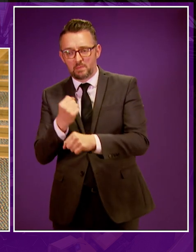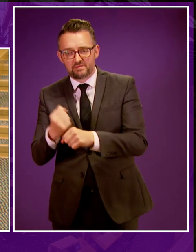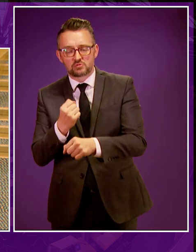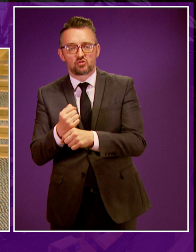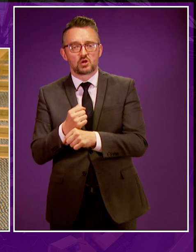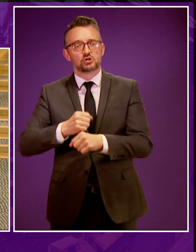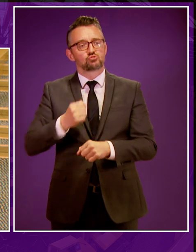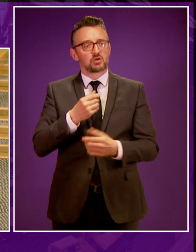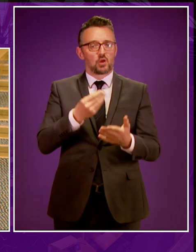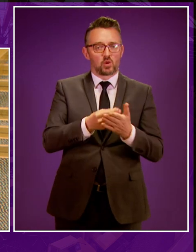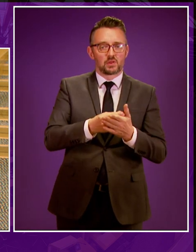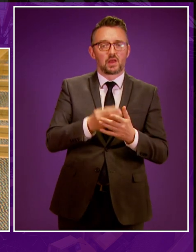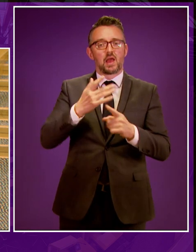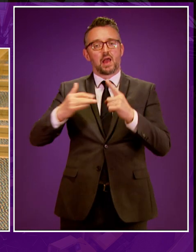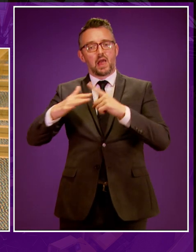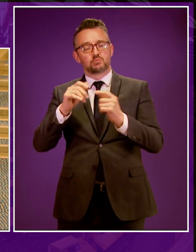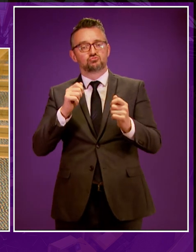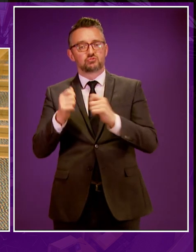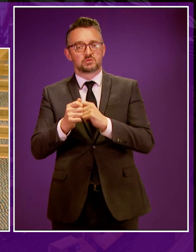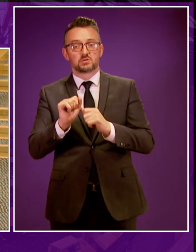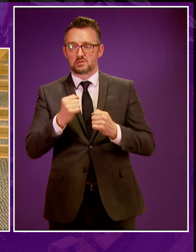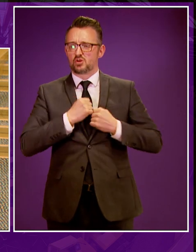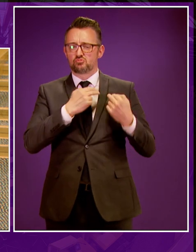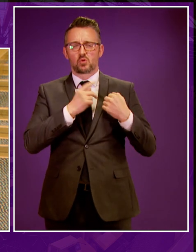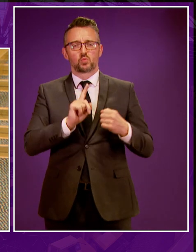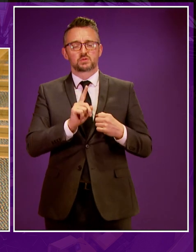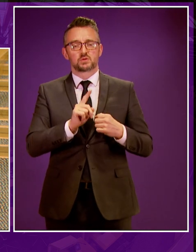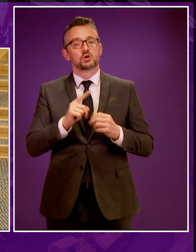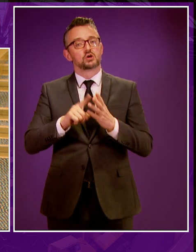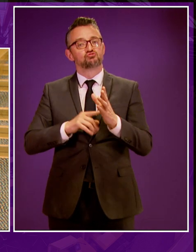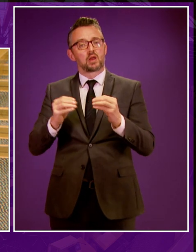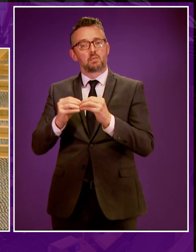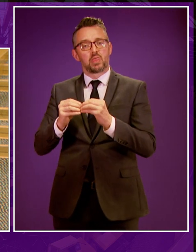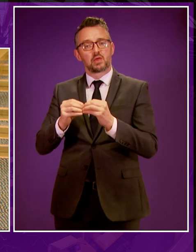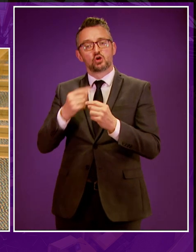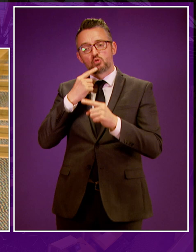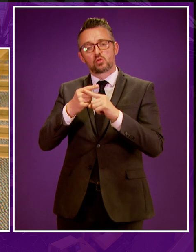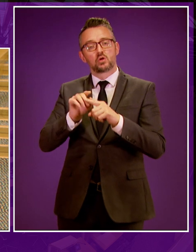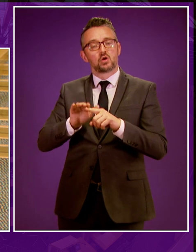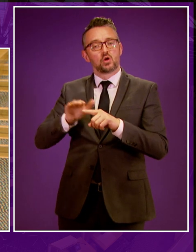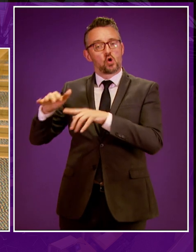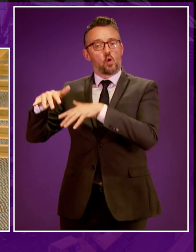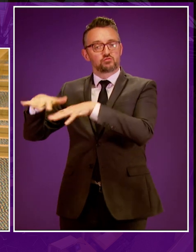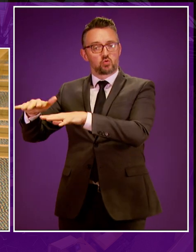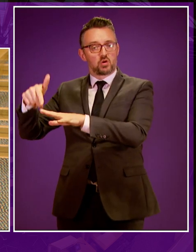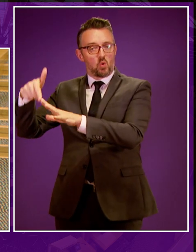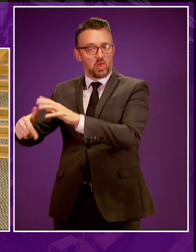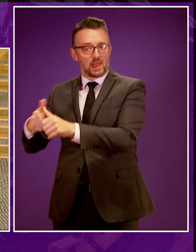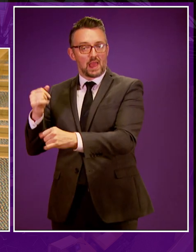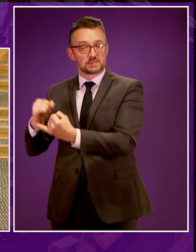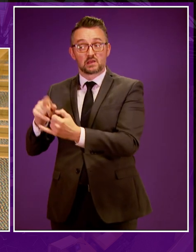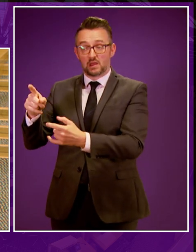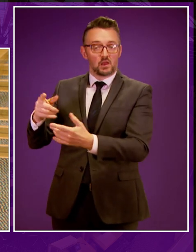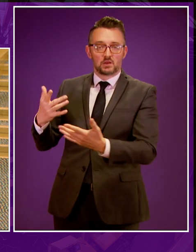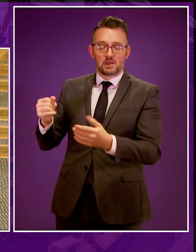economy more generally. And of course, our climate change responsibilities. Jackie Bailey made a number of very important points about offshore oil and gas. She's absolutely right. It's an